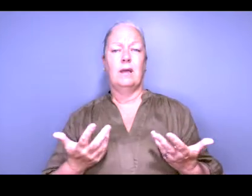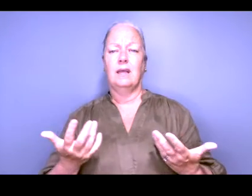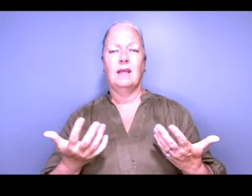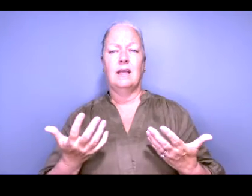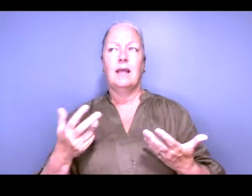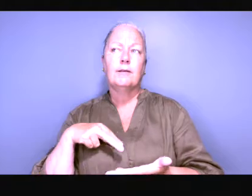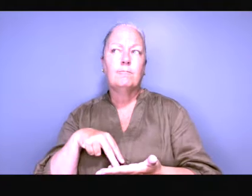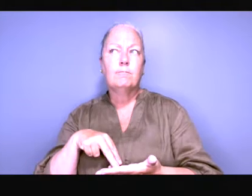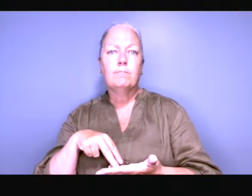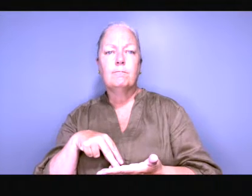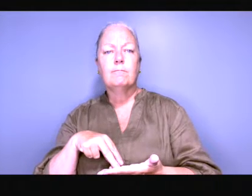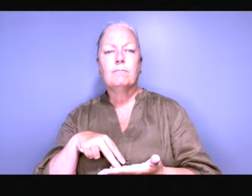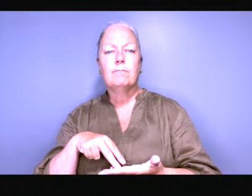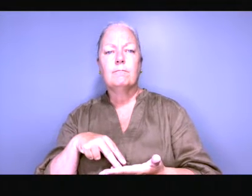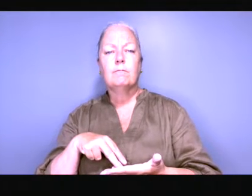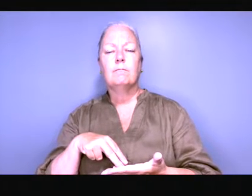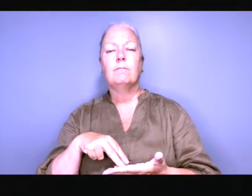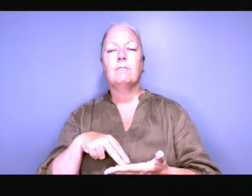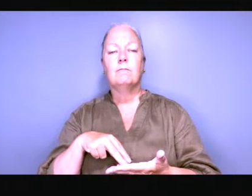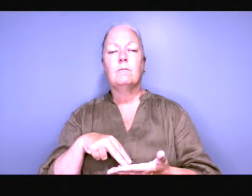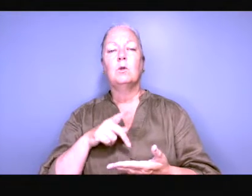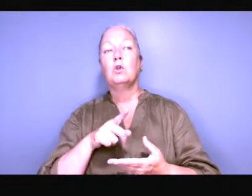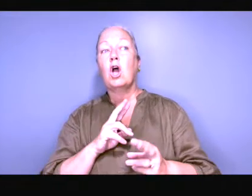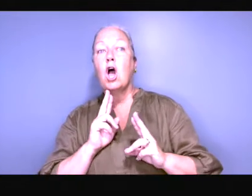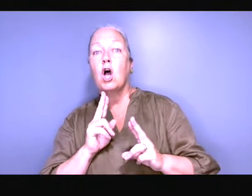hanging around anywhere